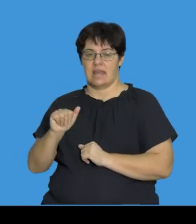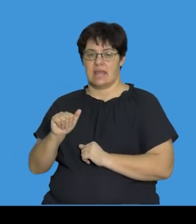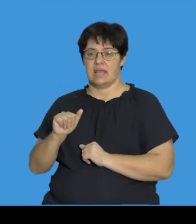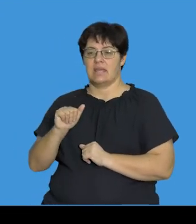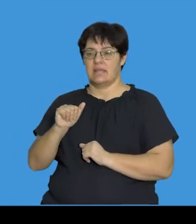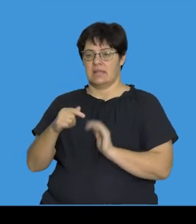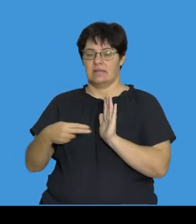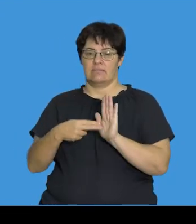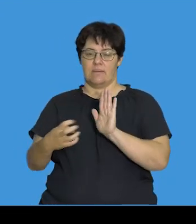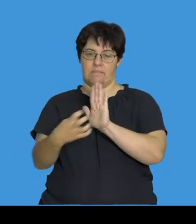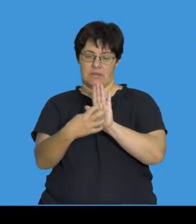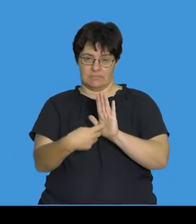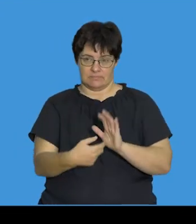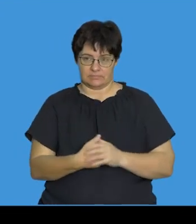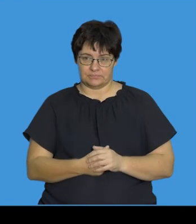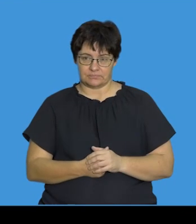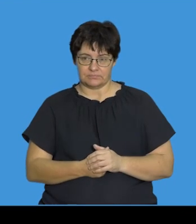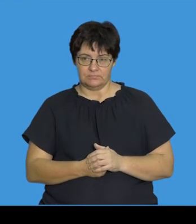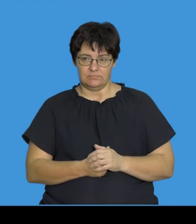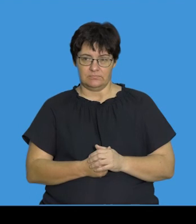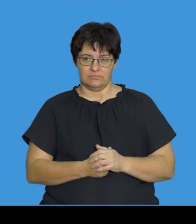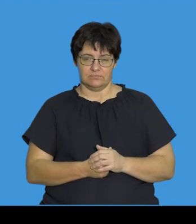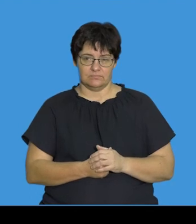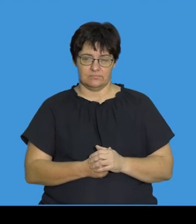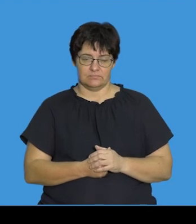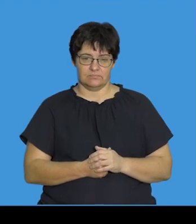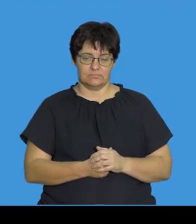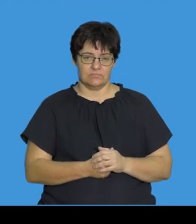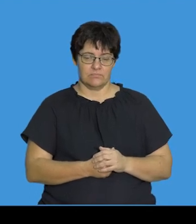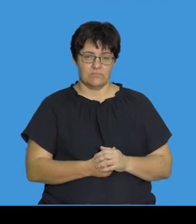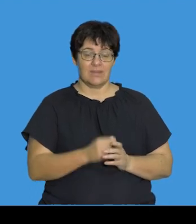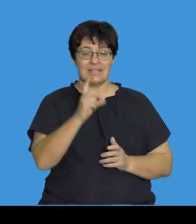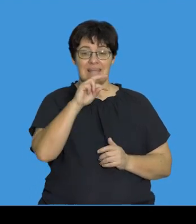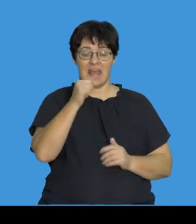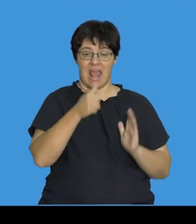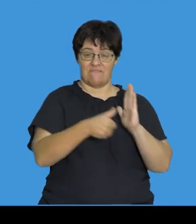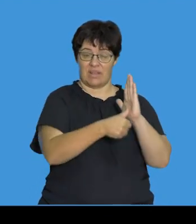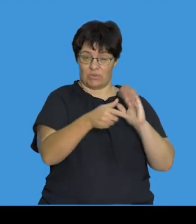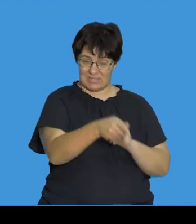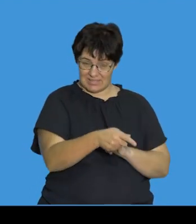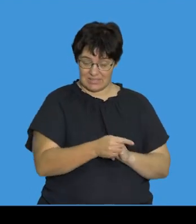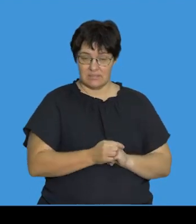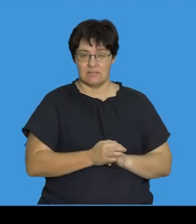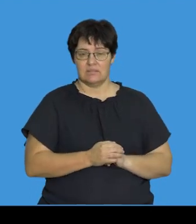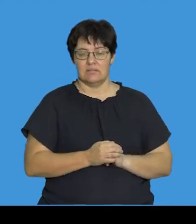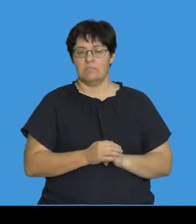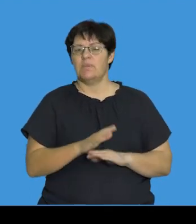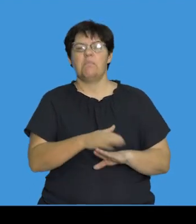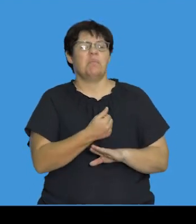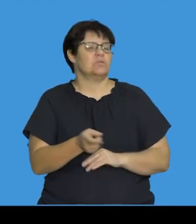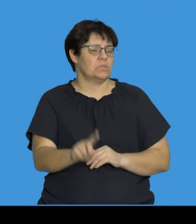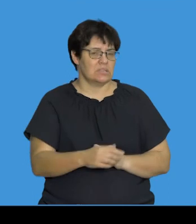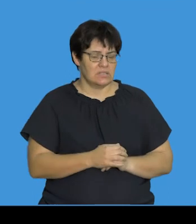banding pattern. So the use of DNA fingerprint can be based on